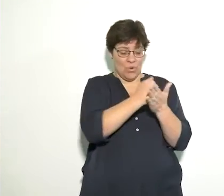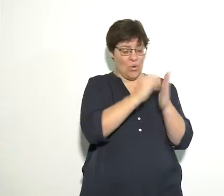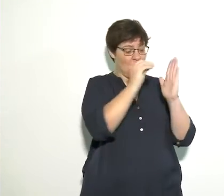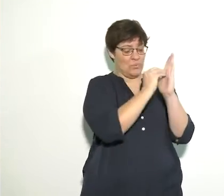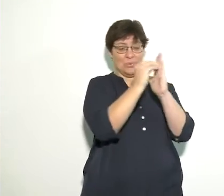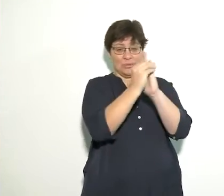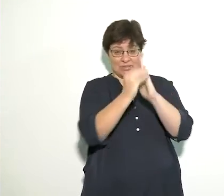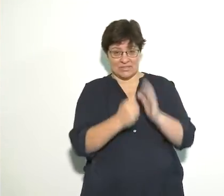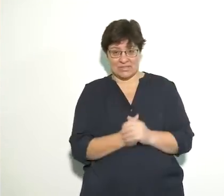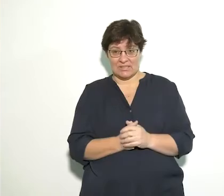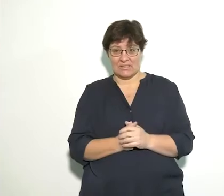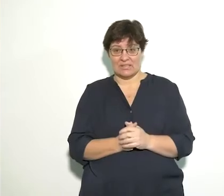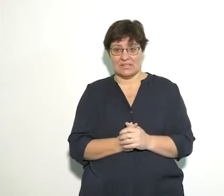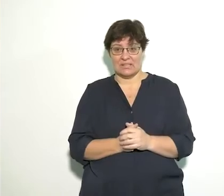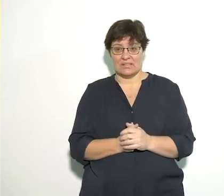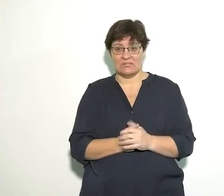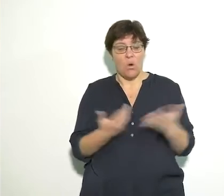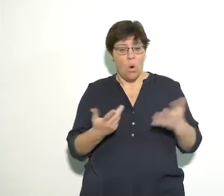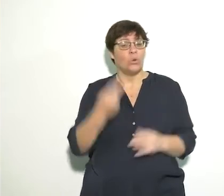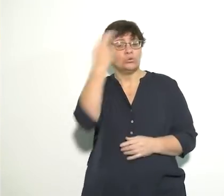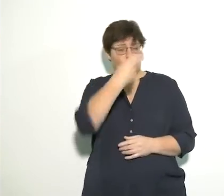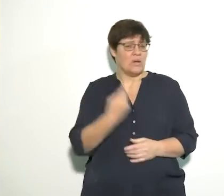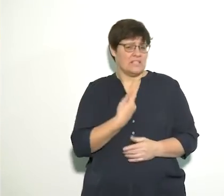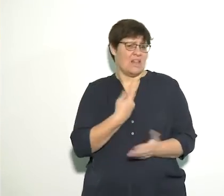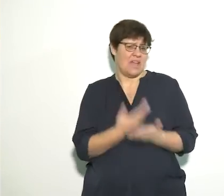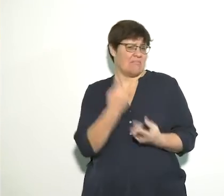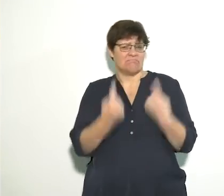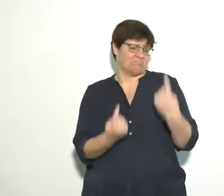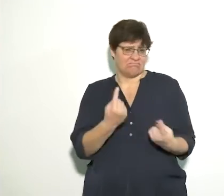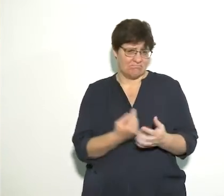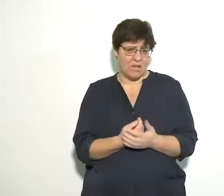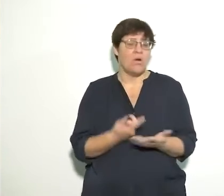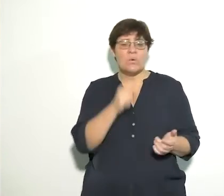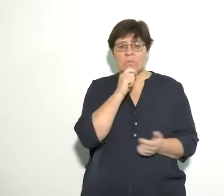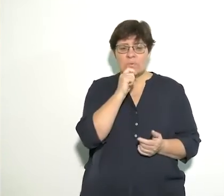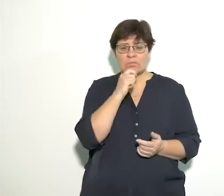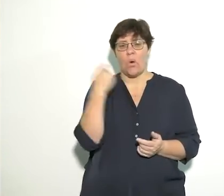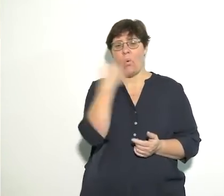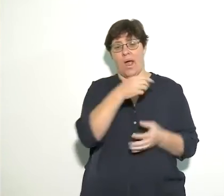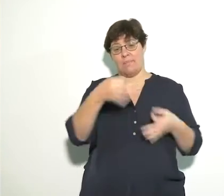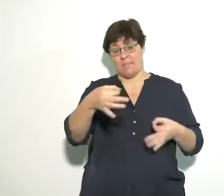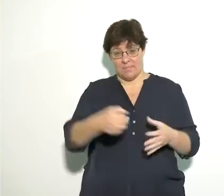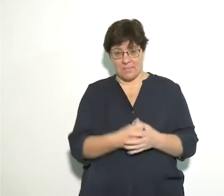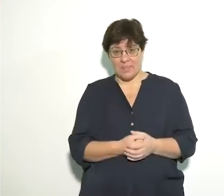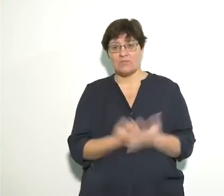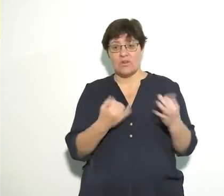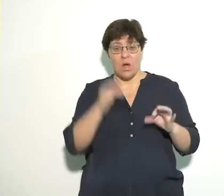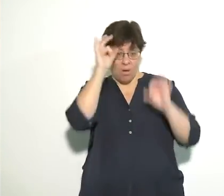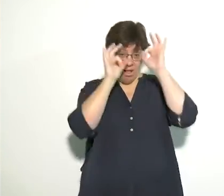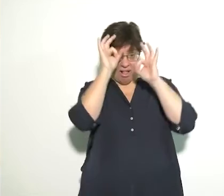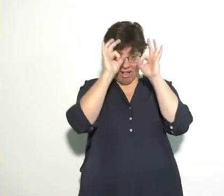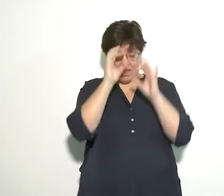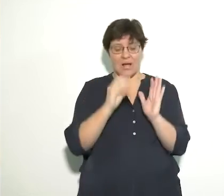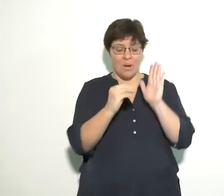So your googly eyes, or you can either draw your own eyes using some white page. So you're going to paste your